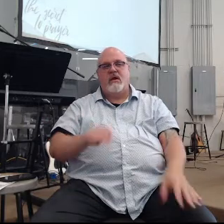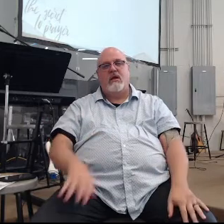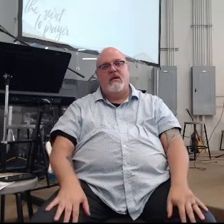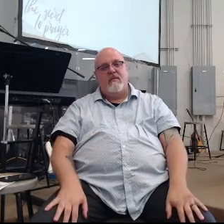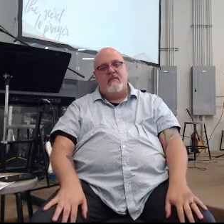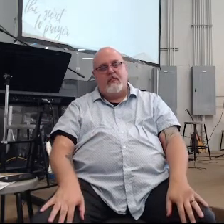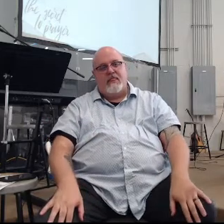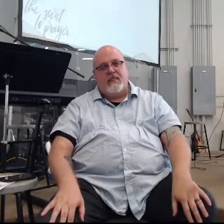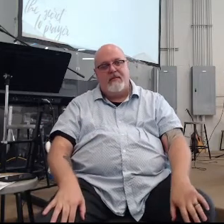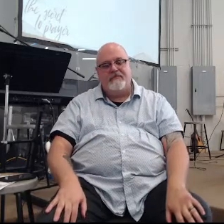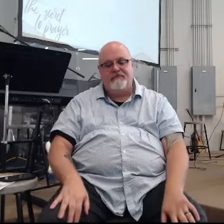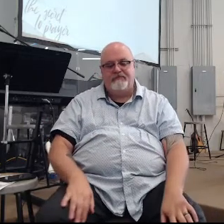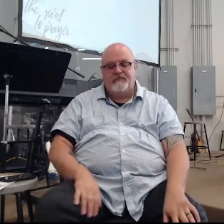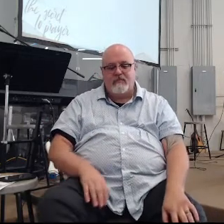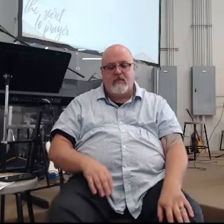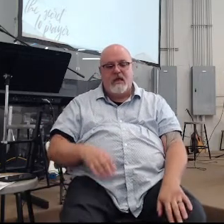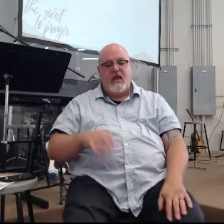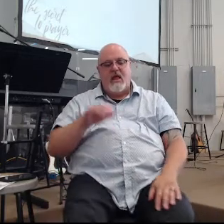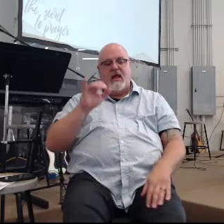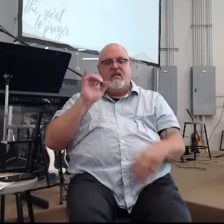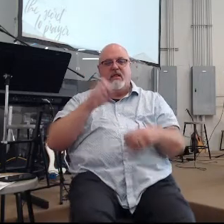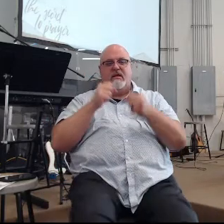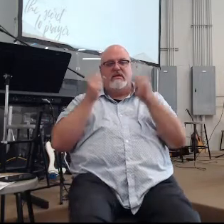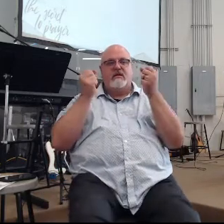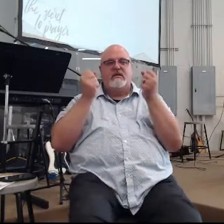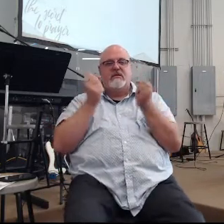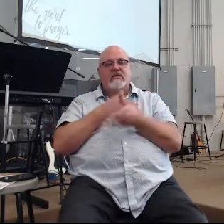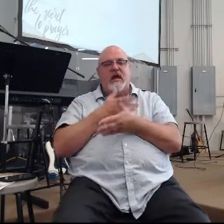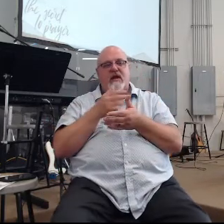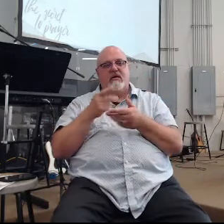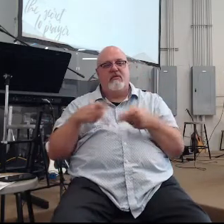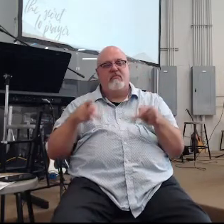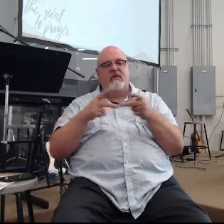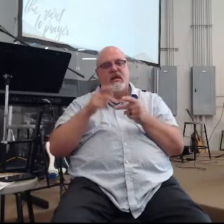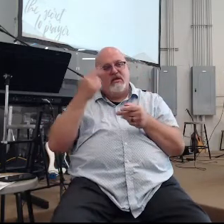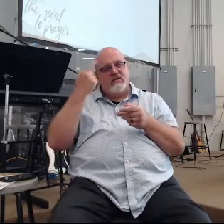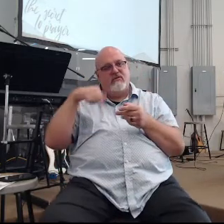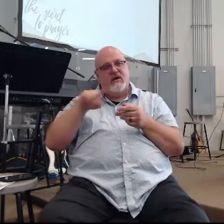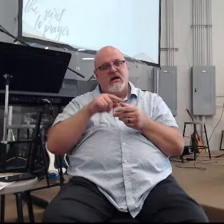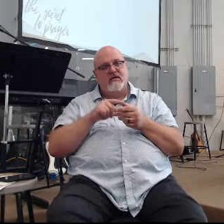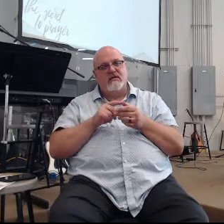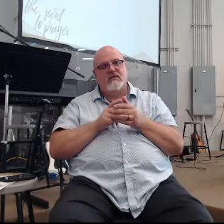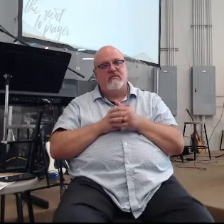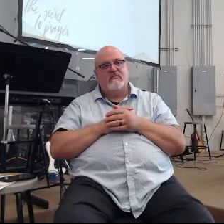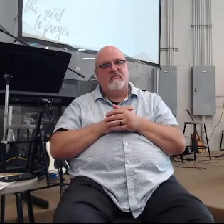is a scary place for us group think is not a good place to be